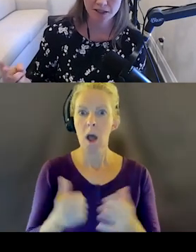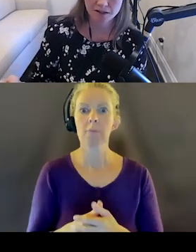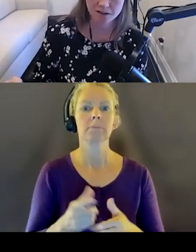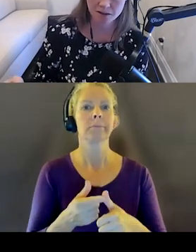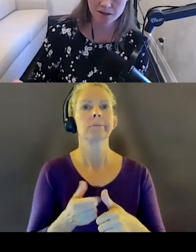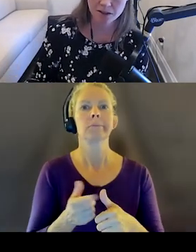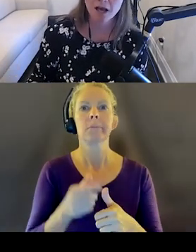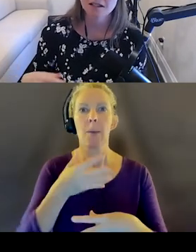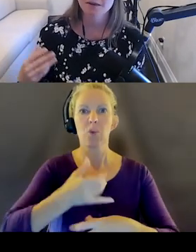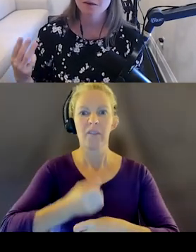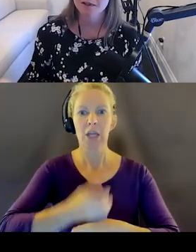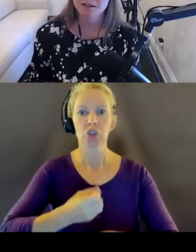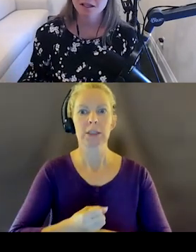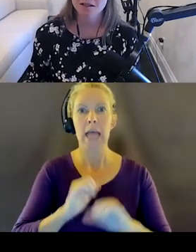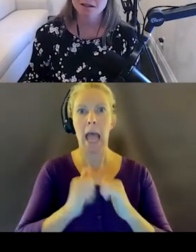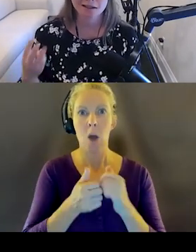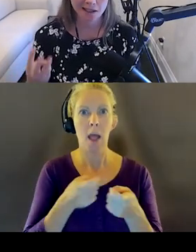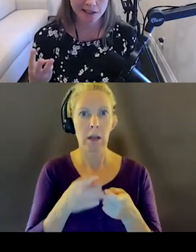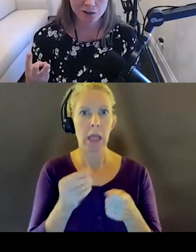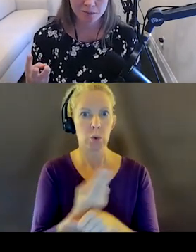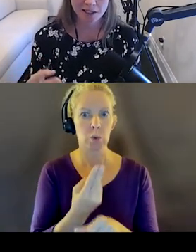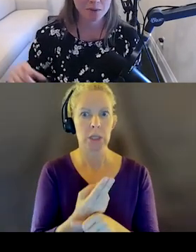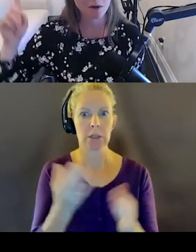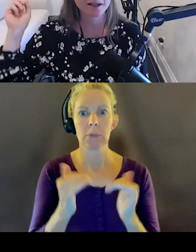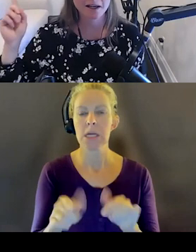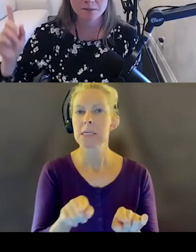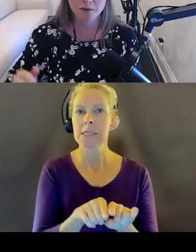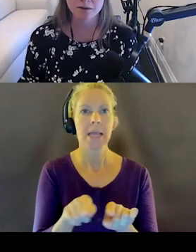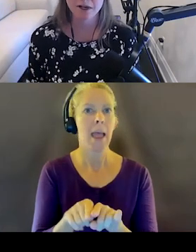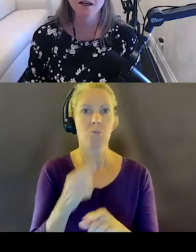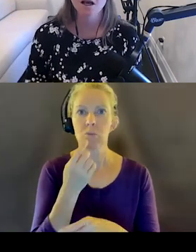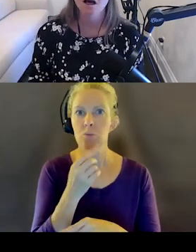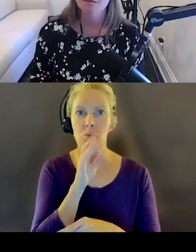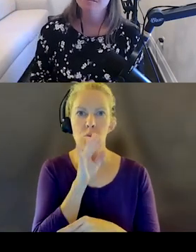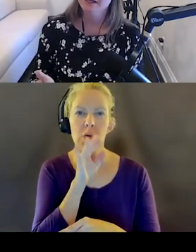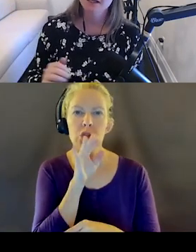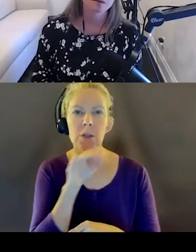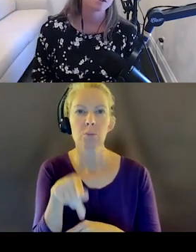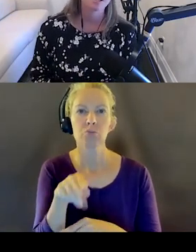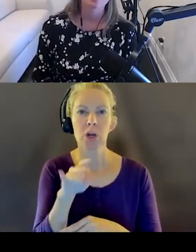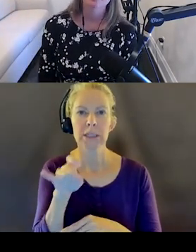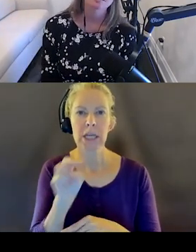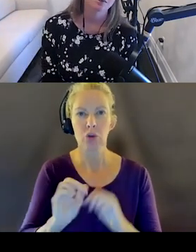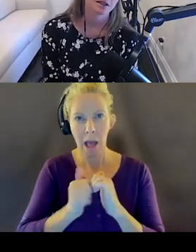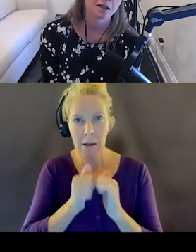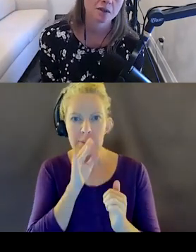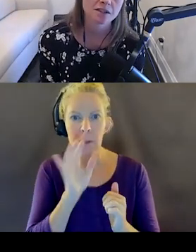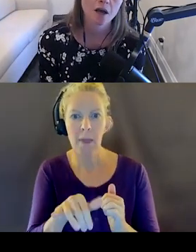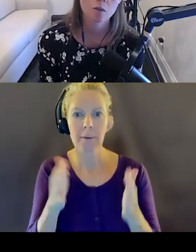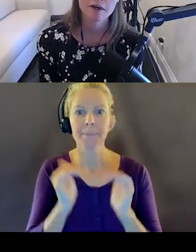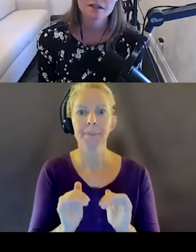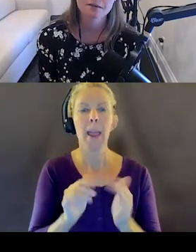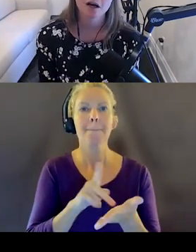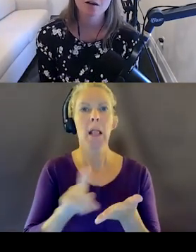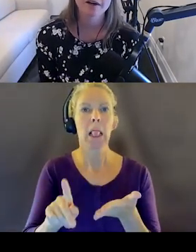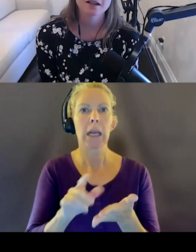That's a AAA success criterion. Same thing with pronunciations. Again, AAA. But why not aim for it, right? Plain language. How we're using plain language.